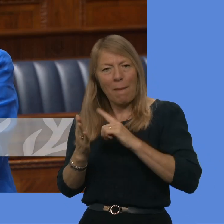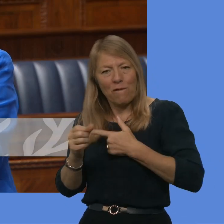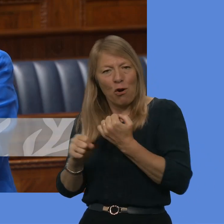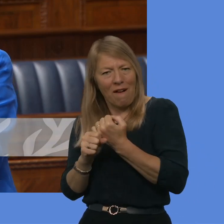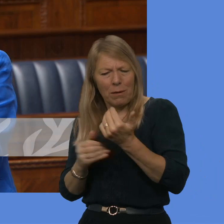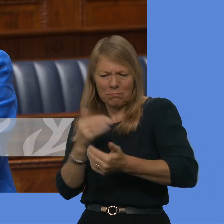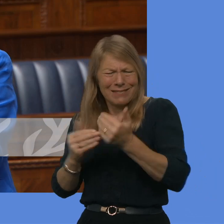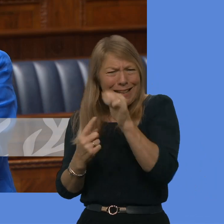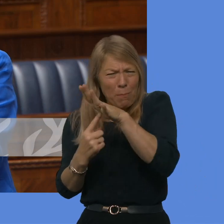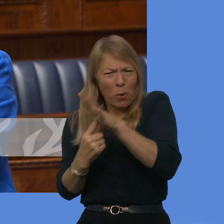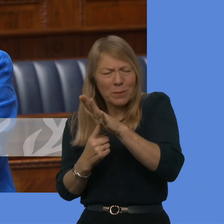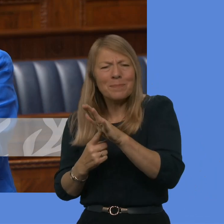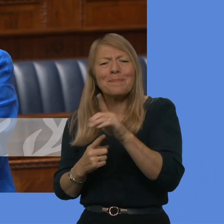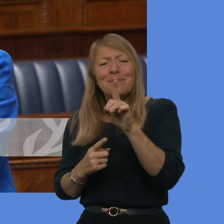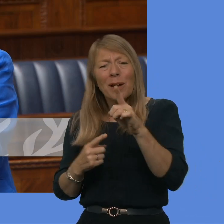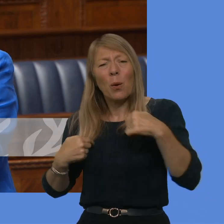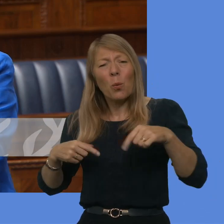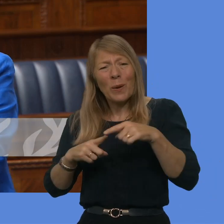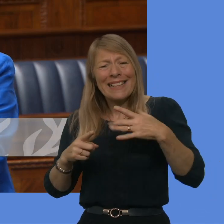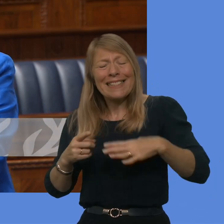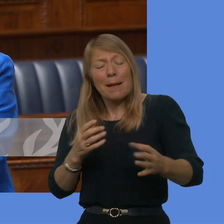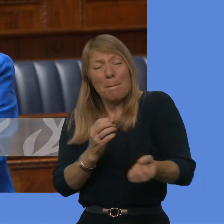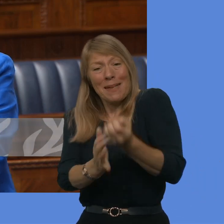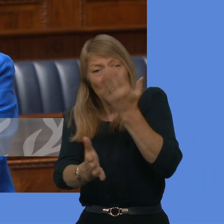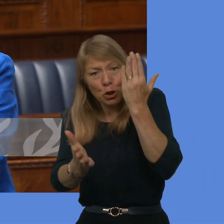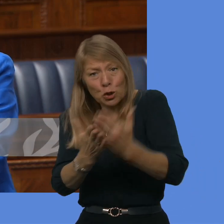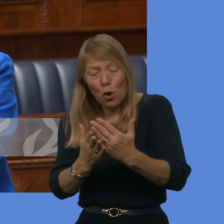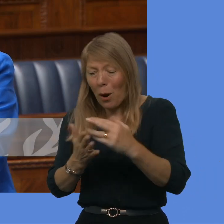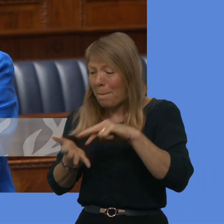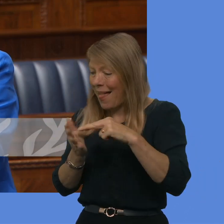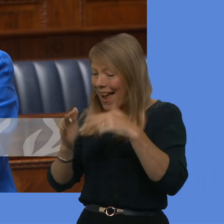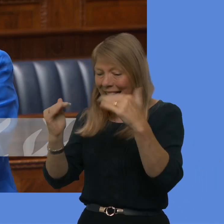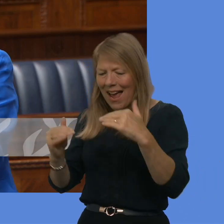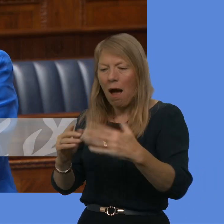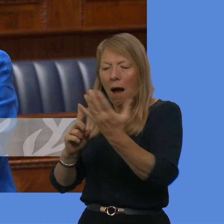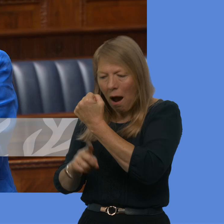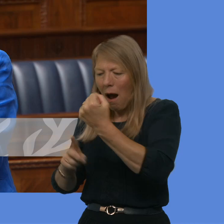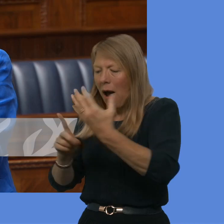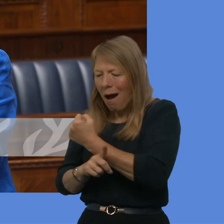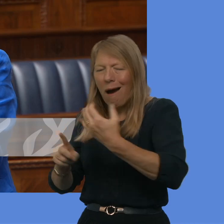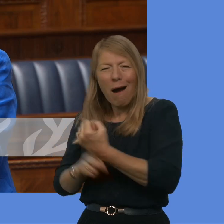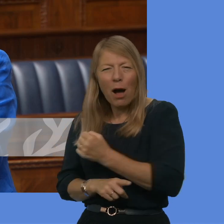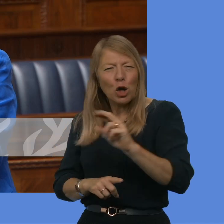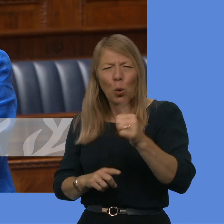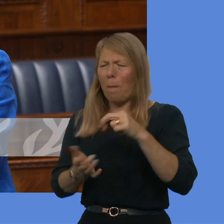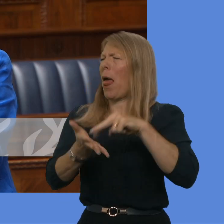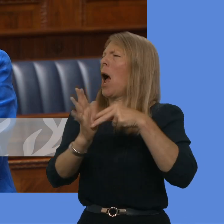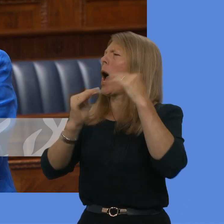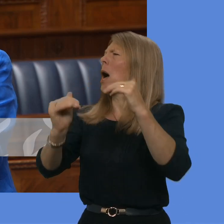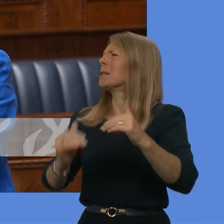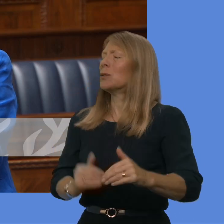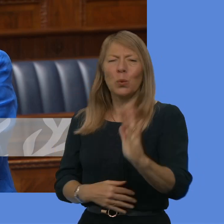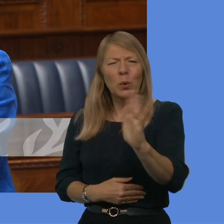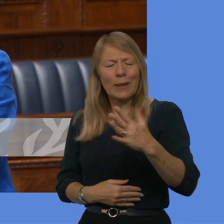that what we are doing works, and we only know it works if we are measuring those interventions. So absolutely, there will be